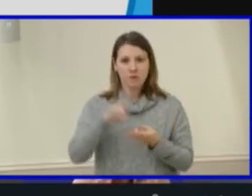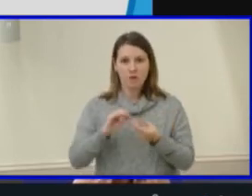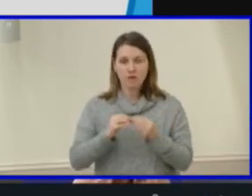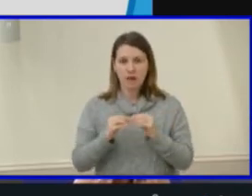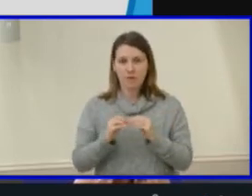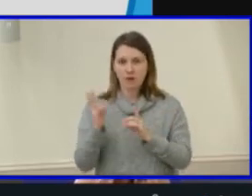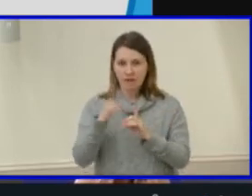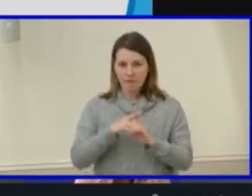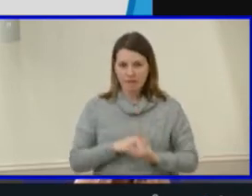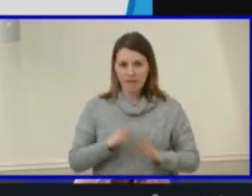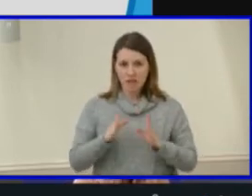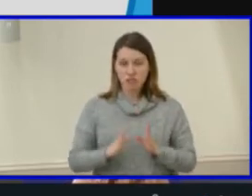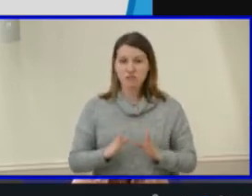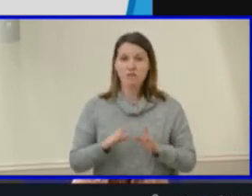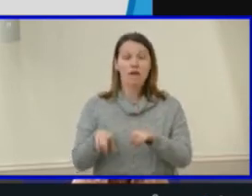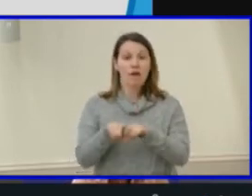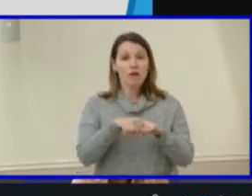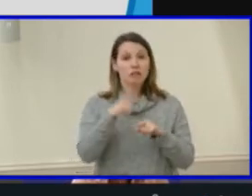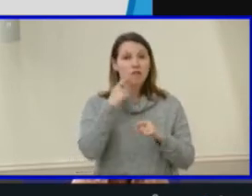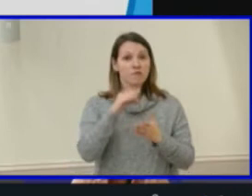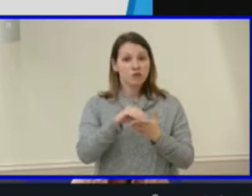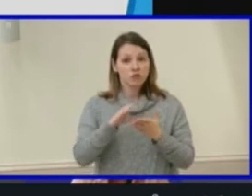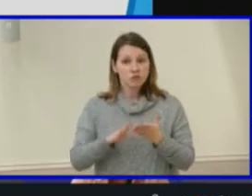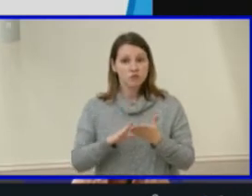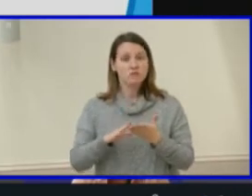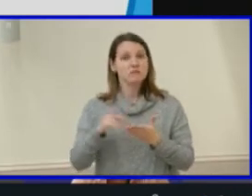assistance with the application process.